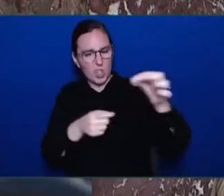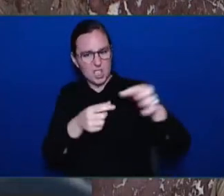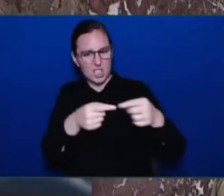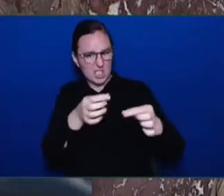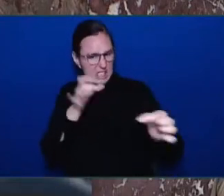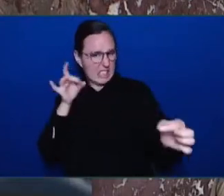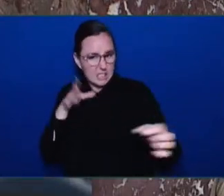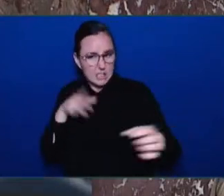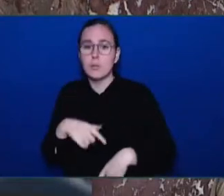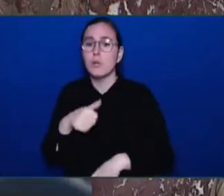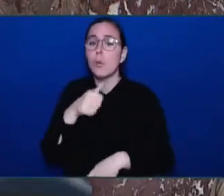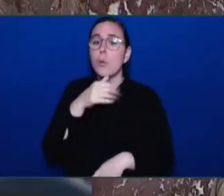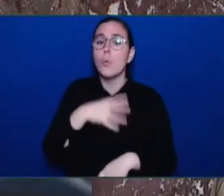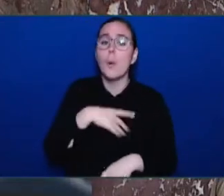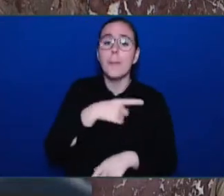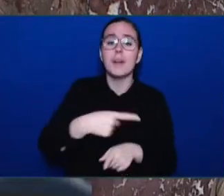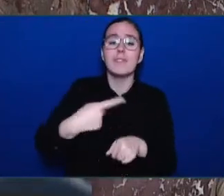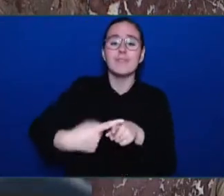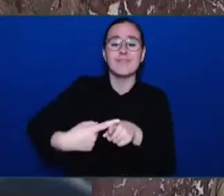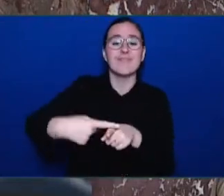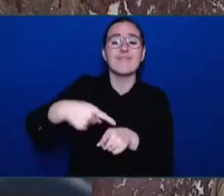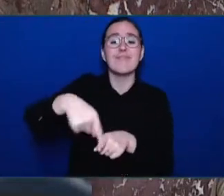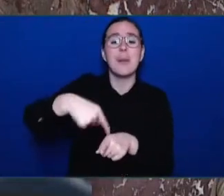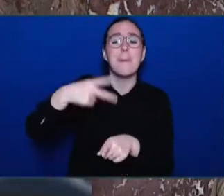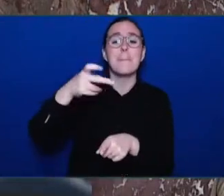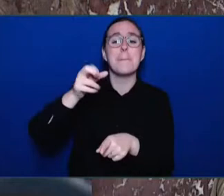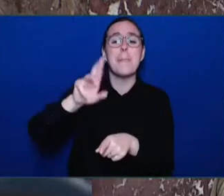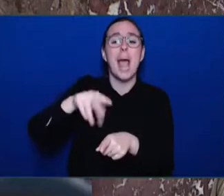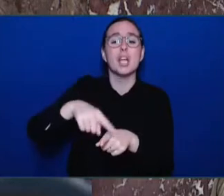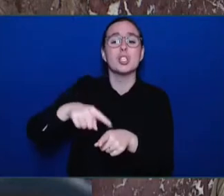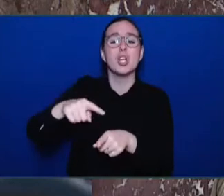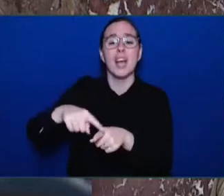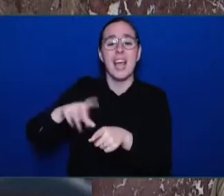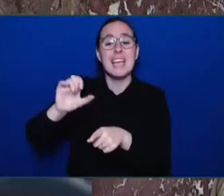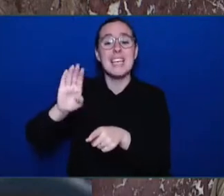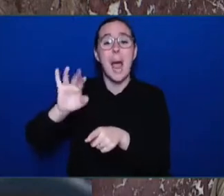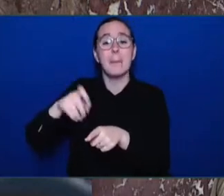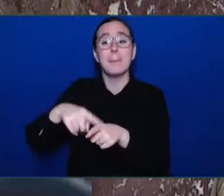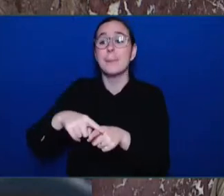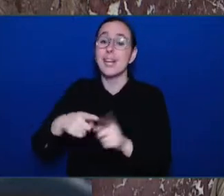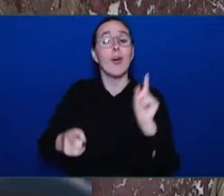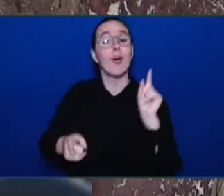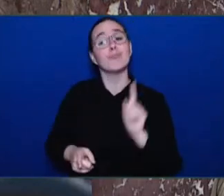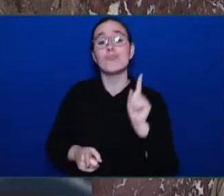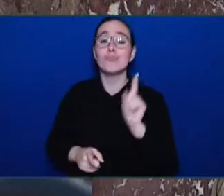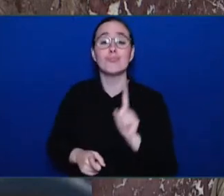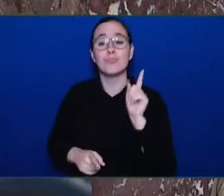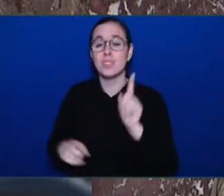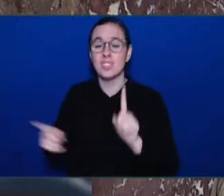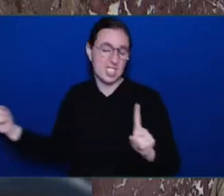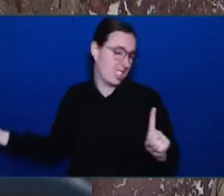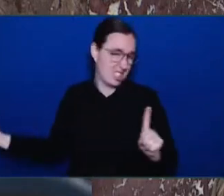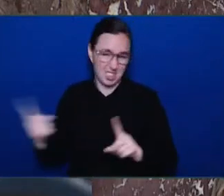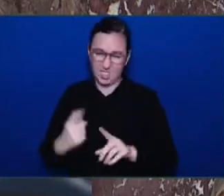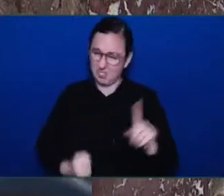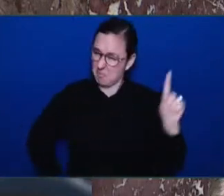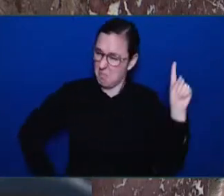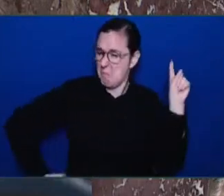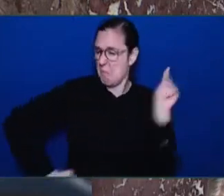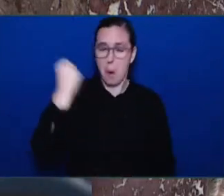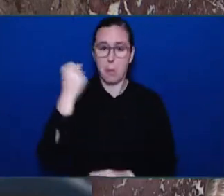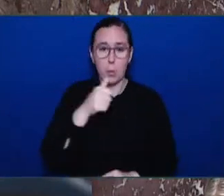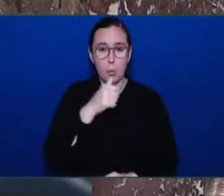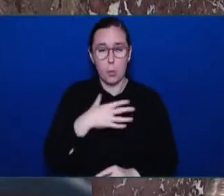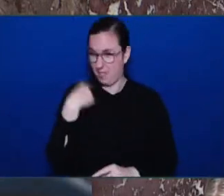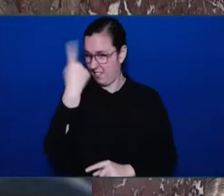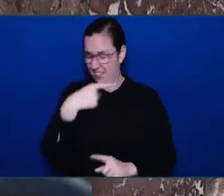-punched in the face for no reason by a random stranger. And yet another violent random